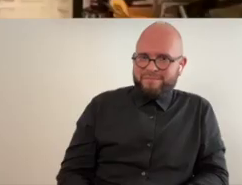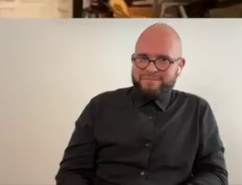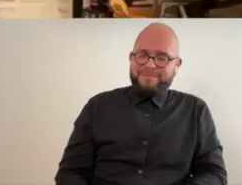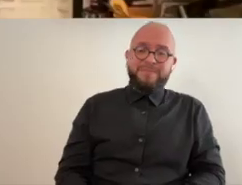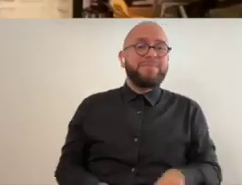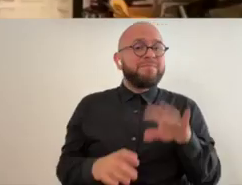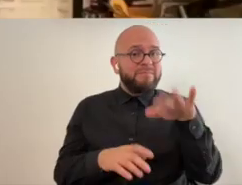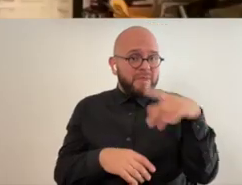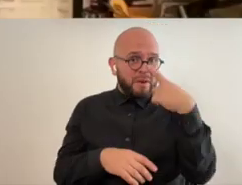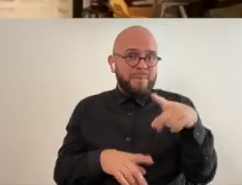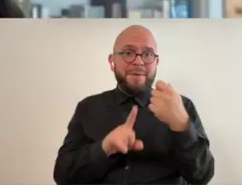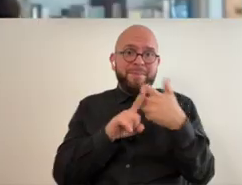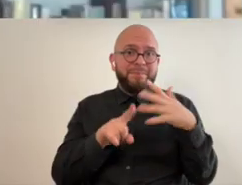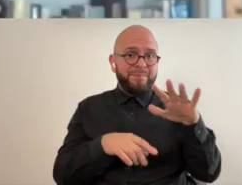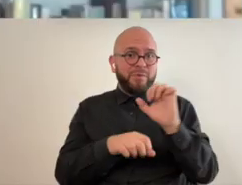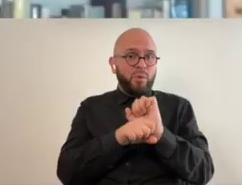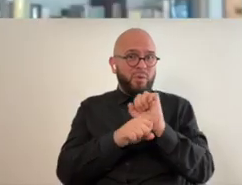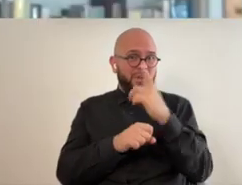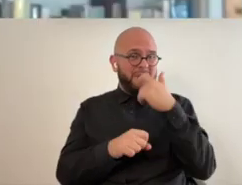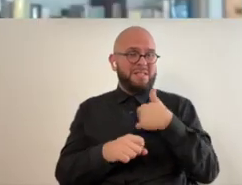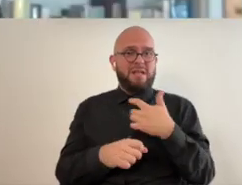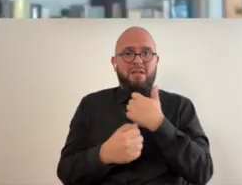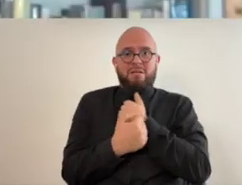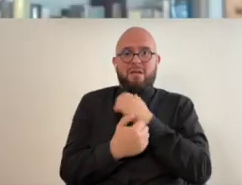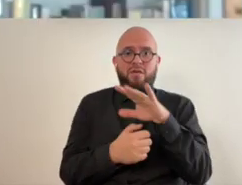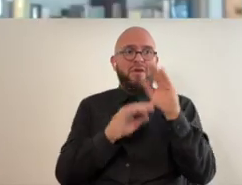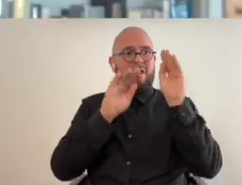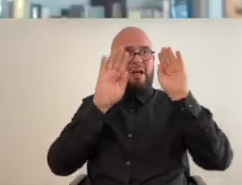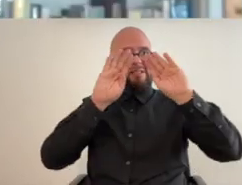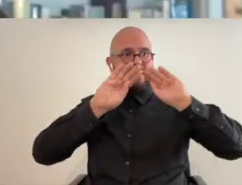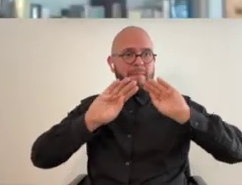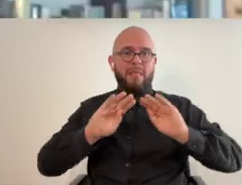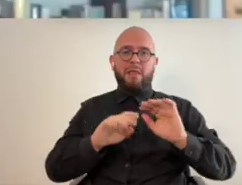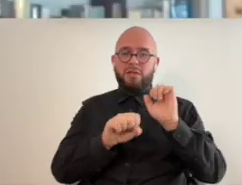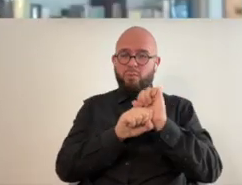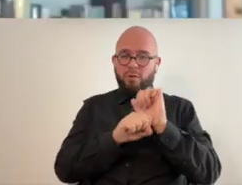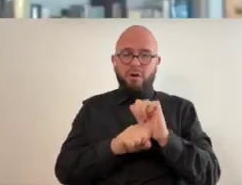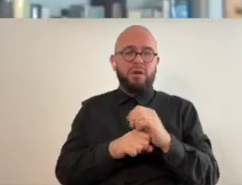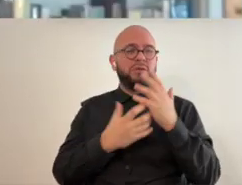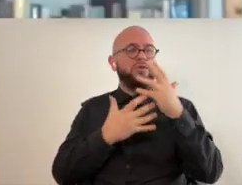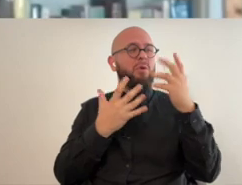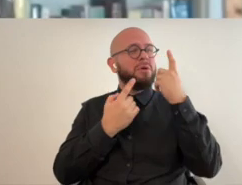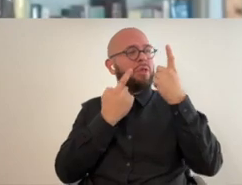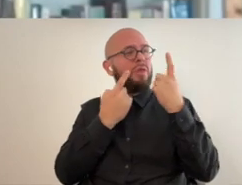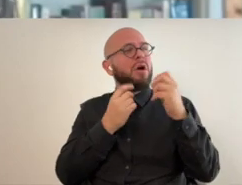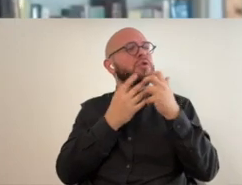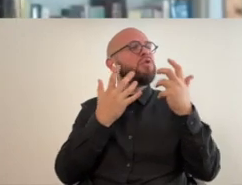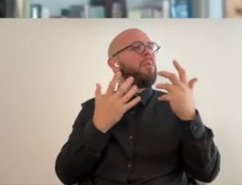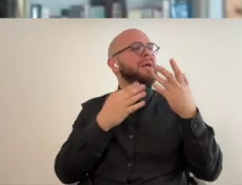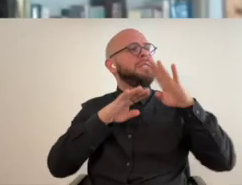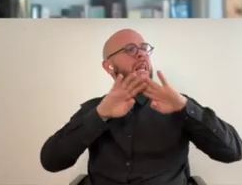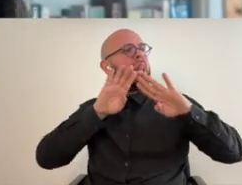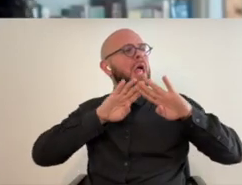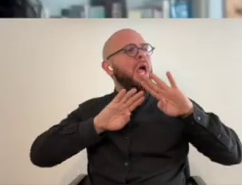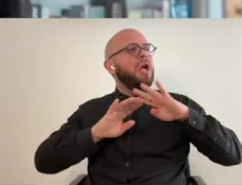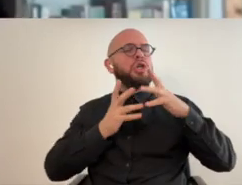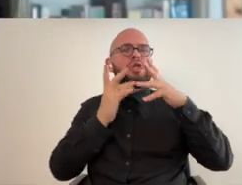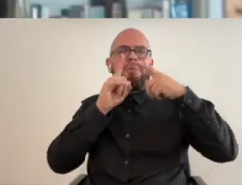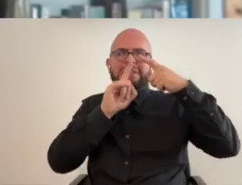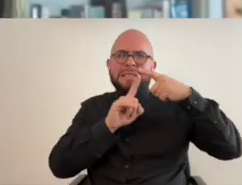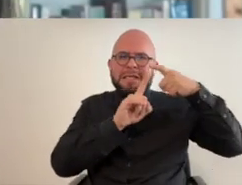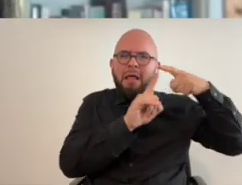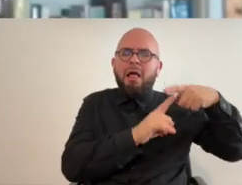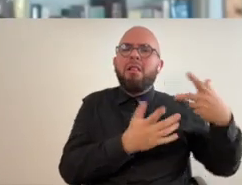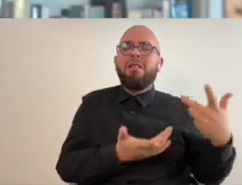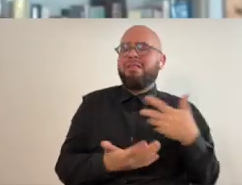yes it does yeah can you tell us about your work because you do such beautiful assemblage work that's really thoughtful and layered